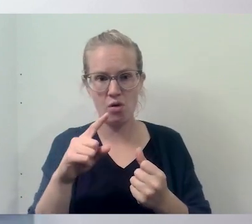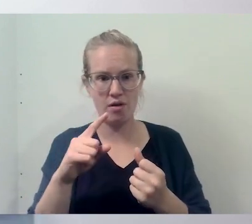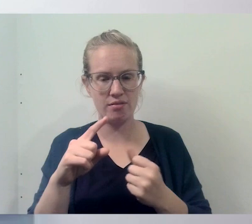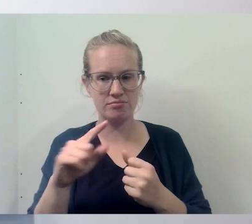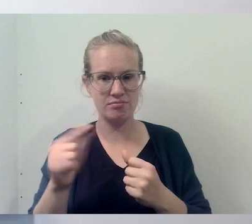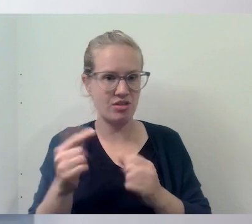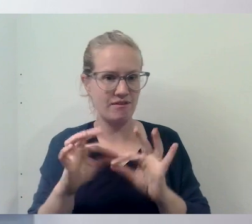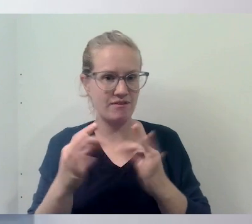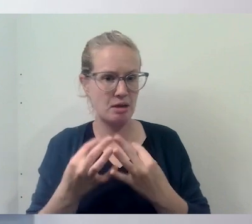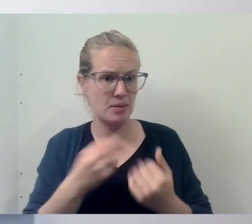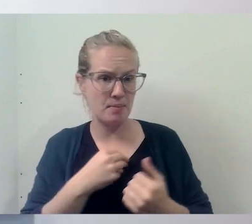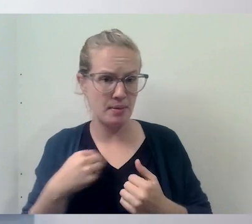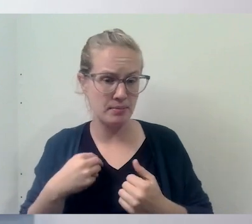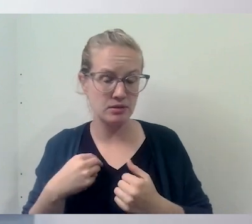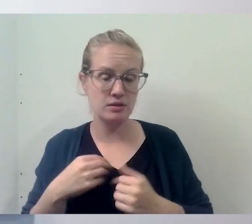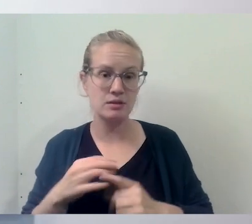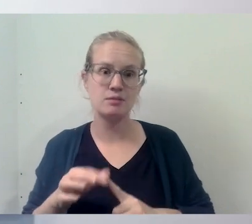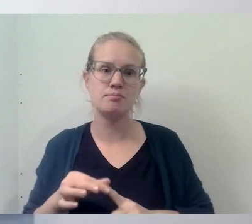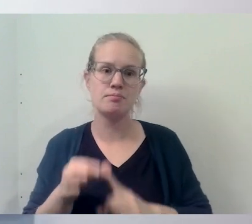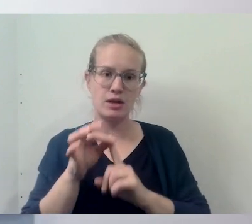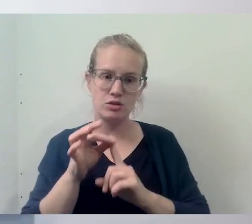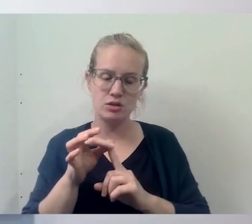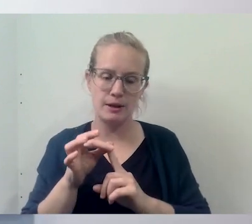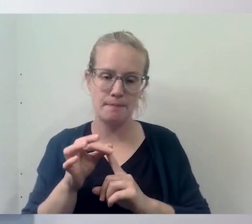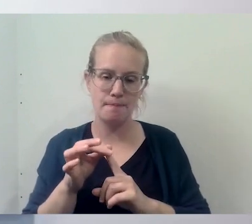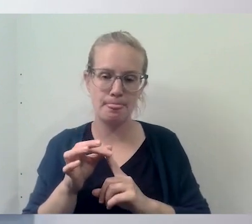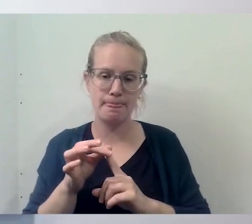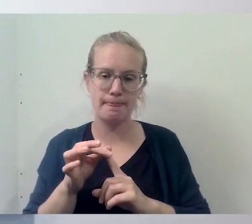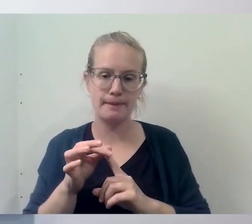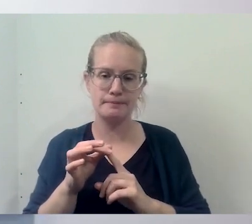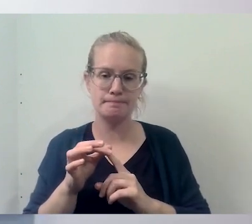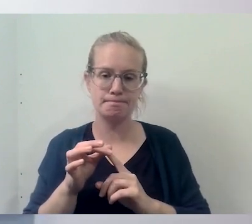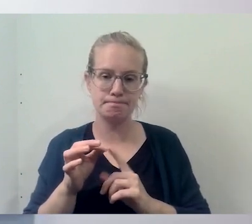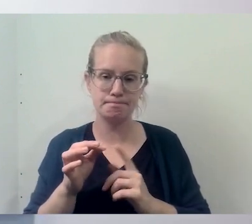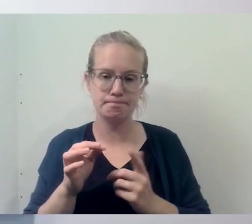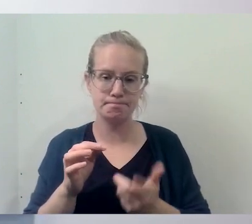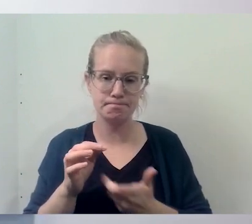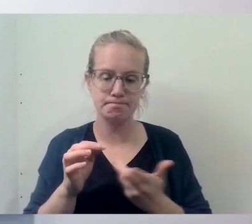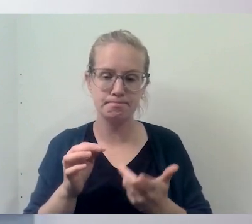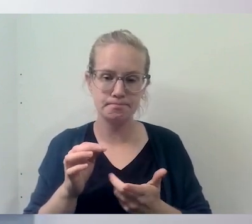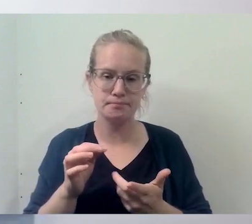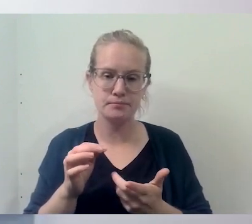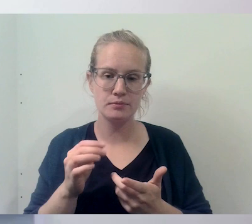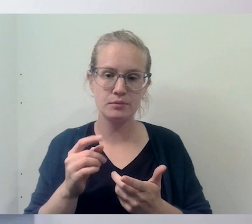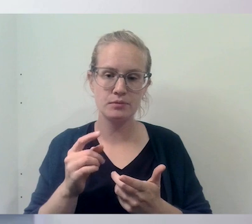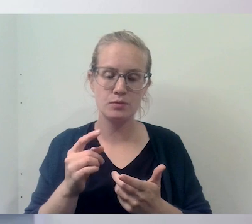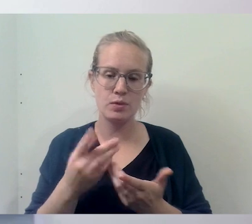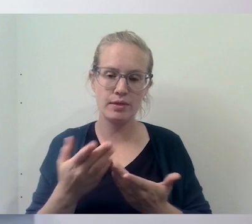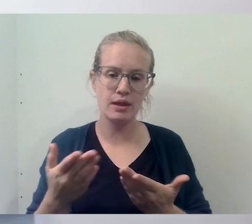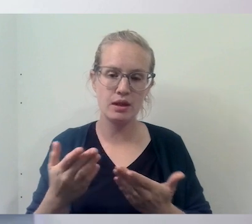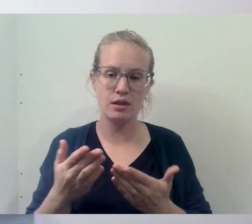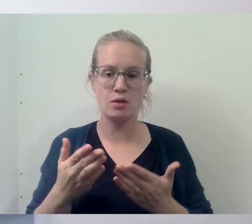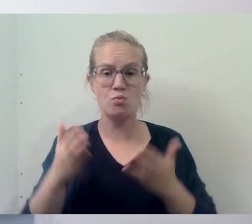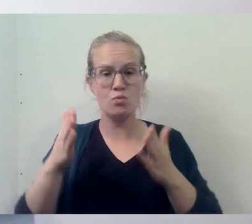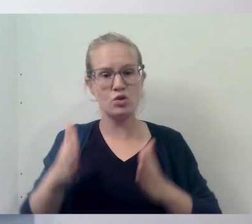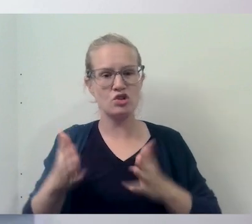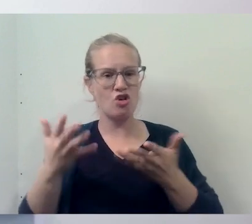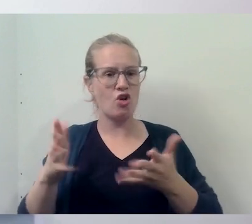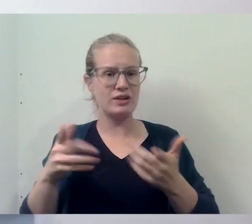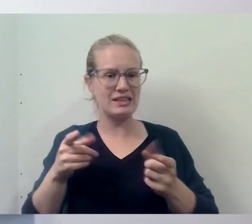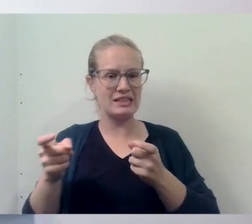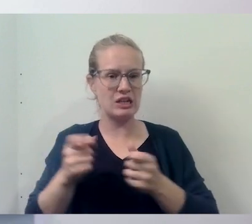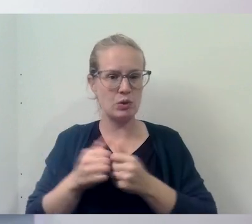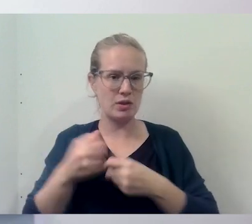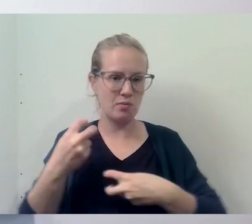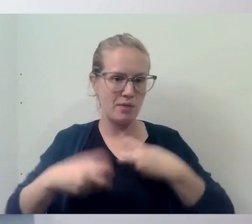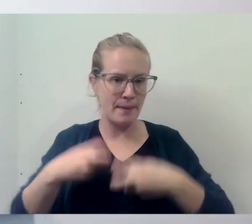Um, especially in terms of support, you know, because, um, it's one thing that the person is already dealing with the